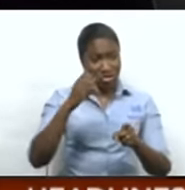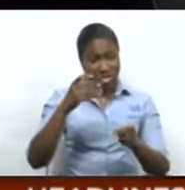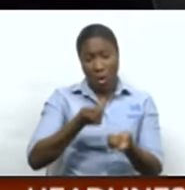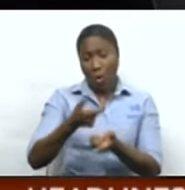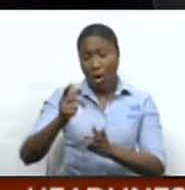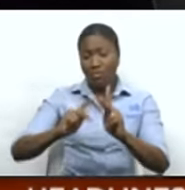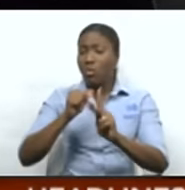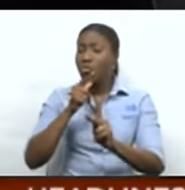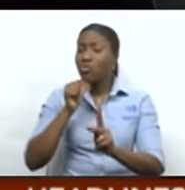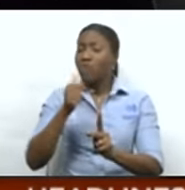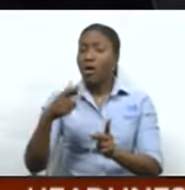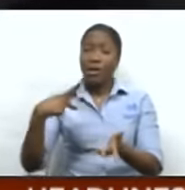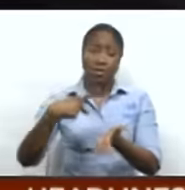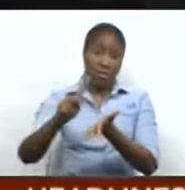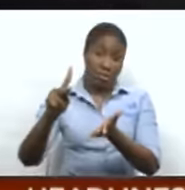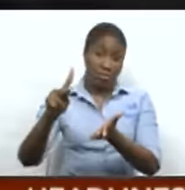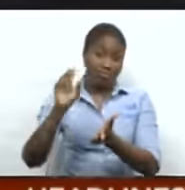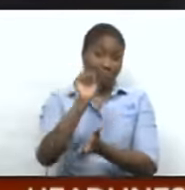delinquent tenants.